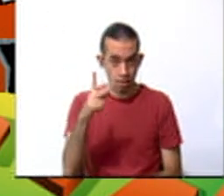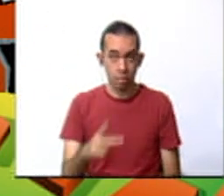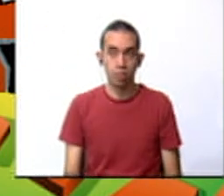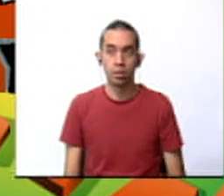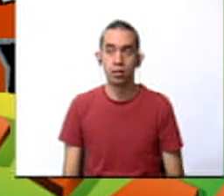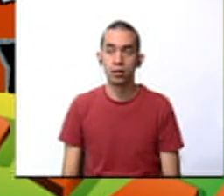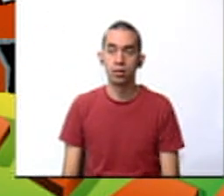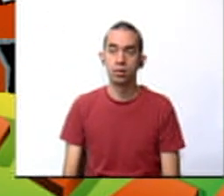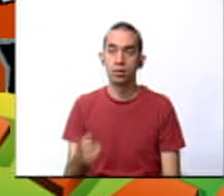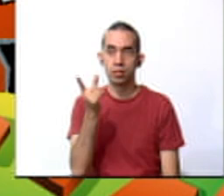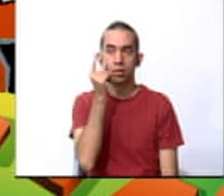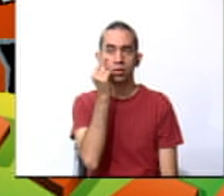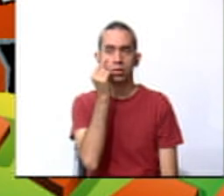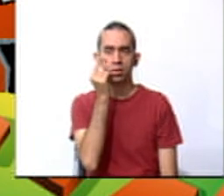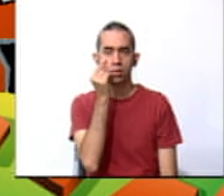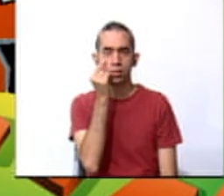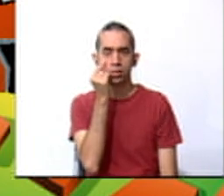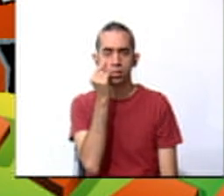Let me see.